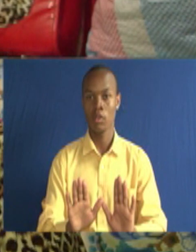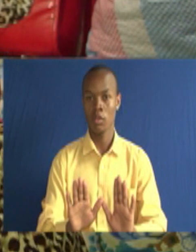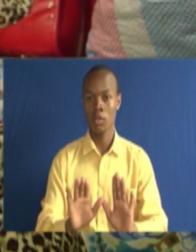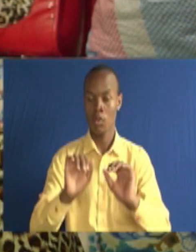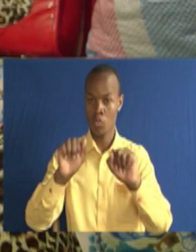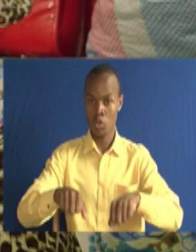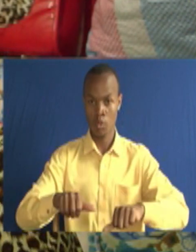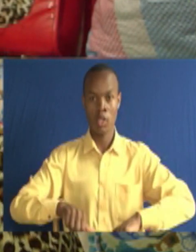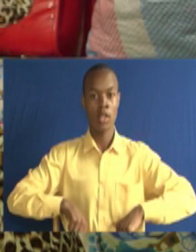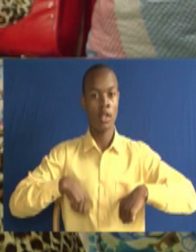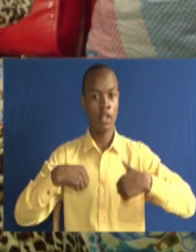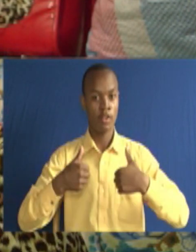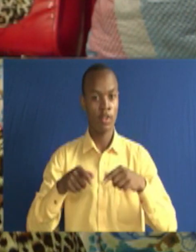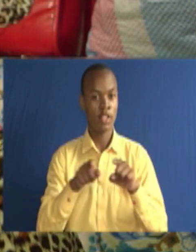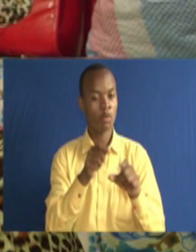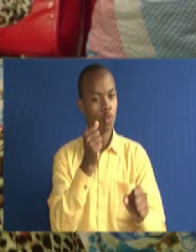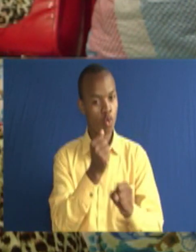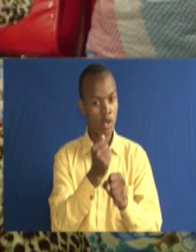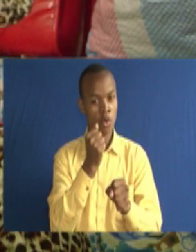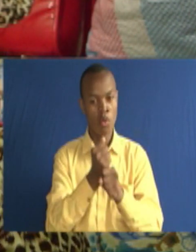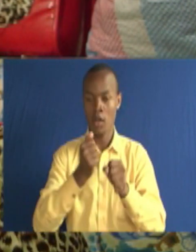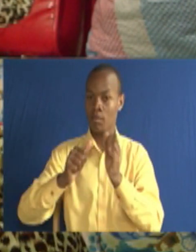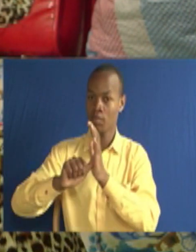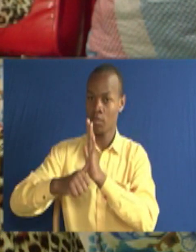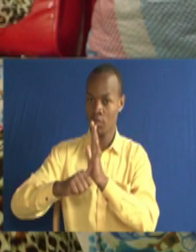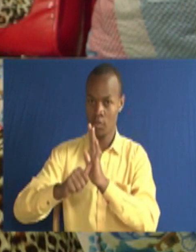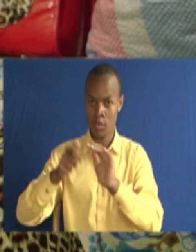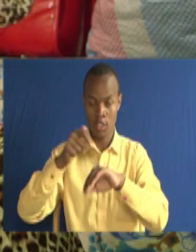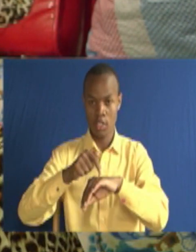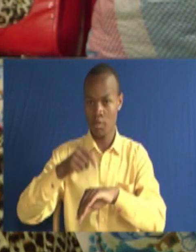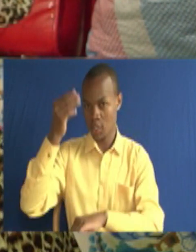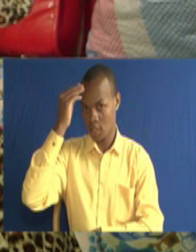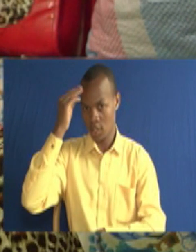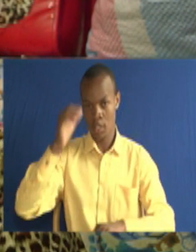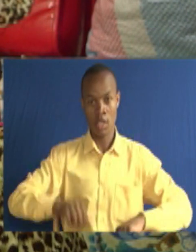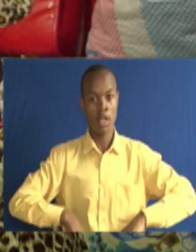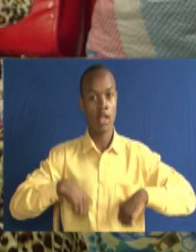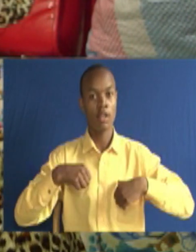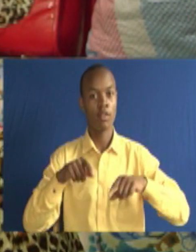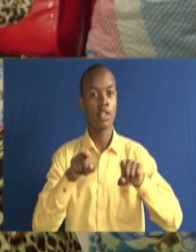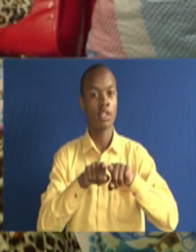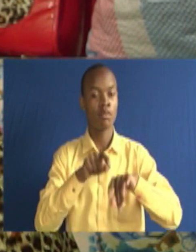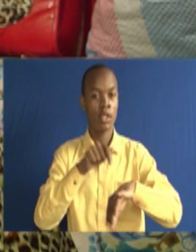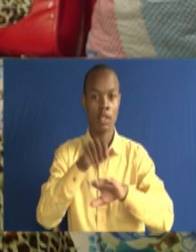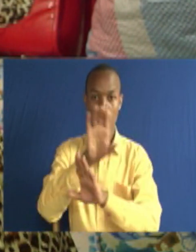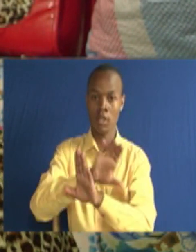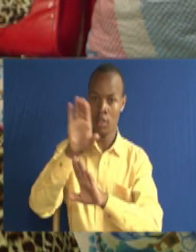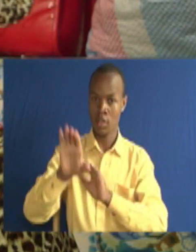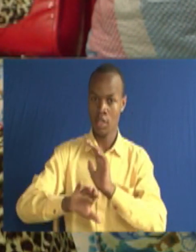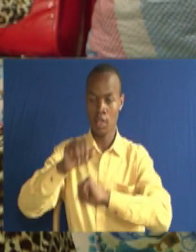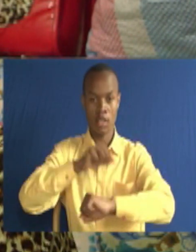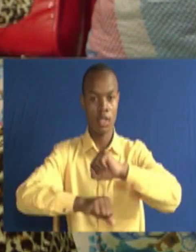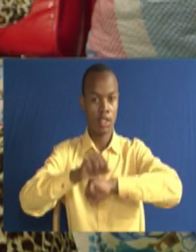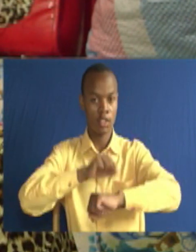live and also to work hard in their academic life and also in the co-curricular activities